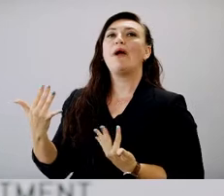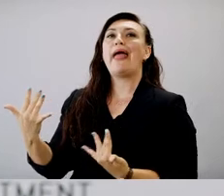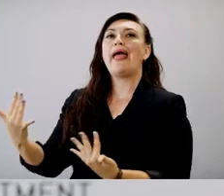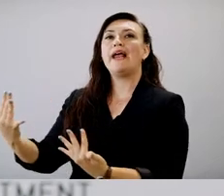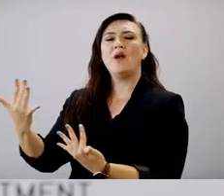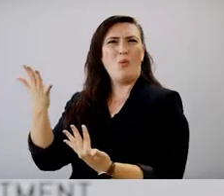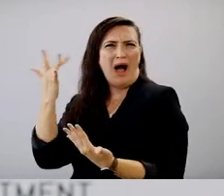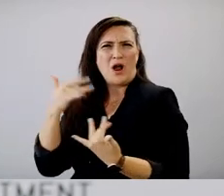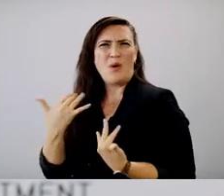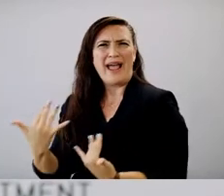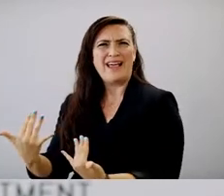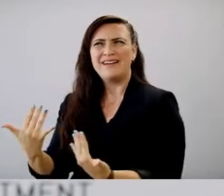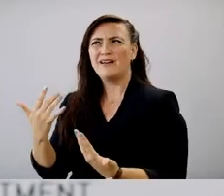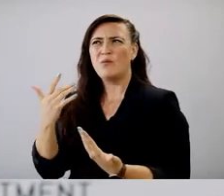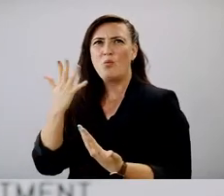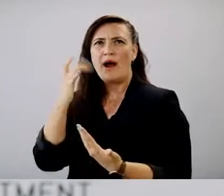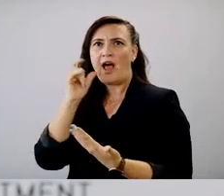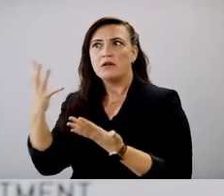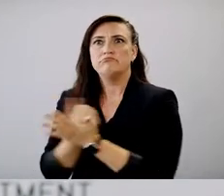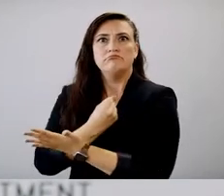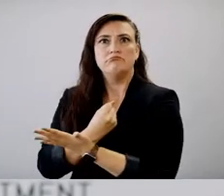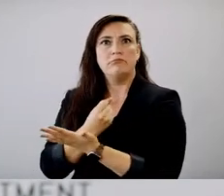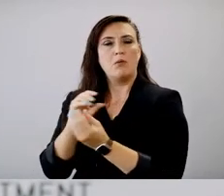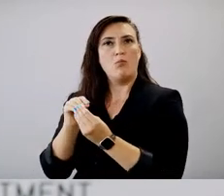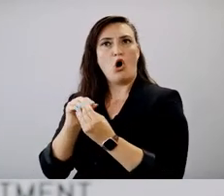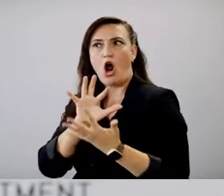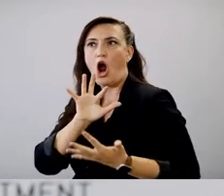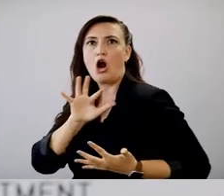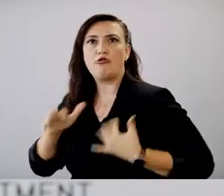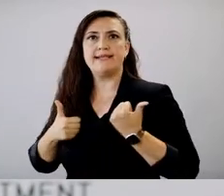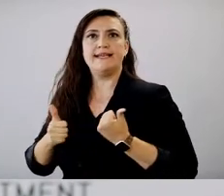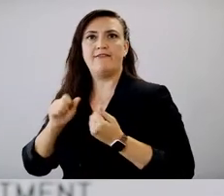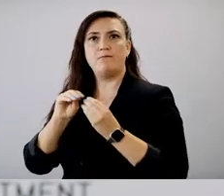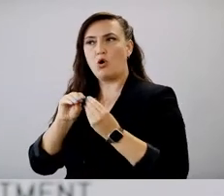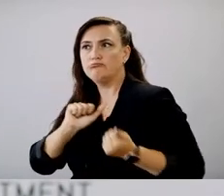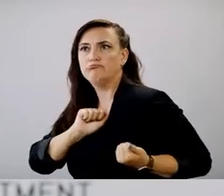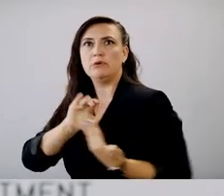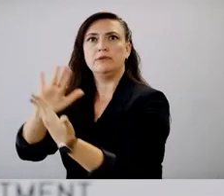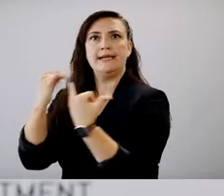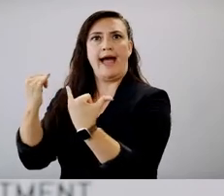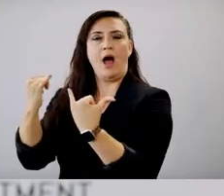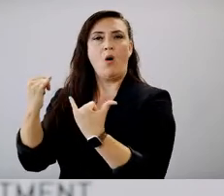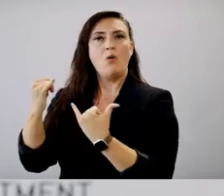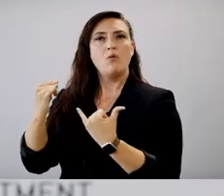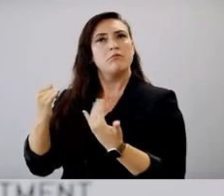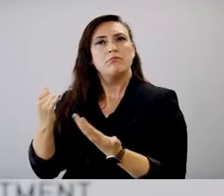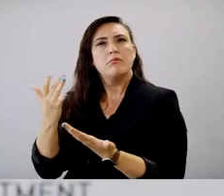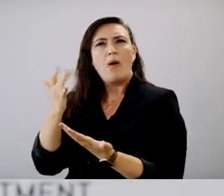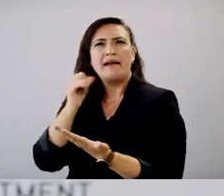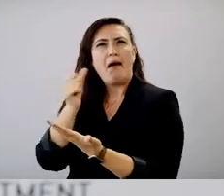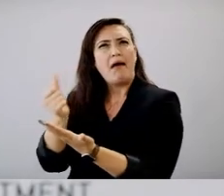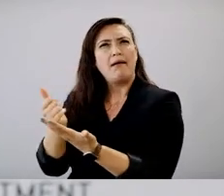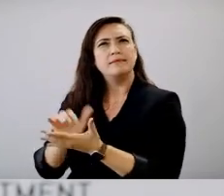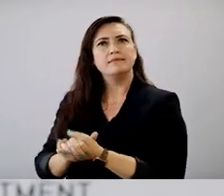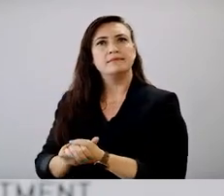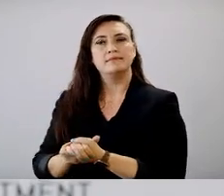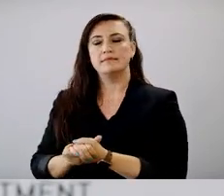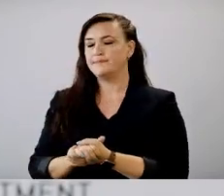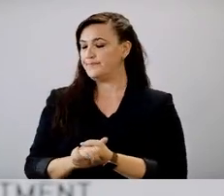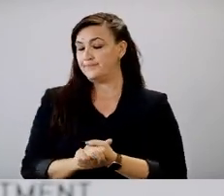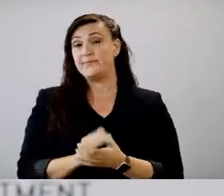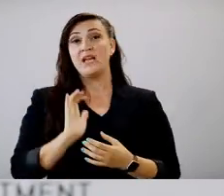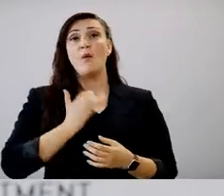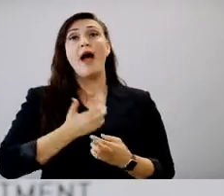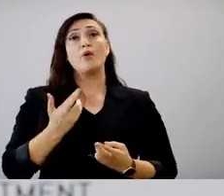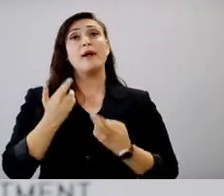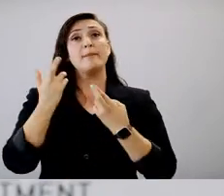Why not take measures now more aggressive measures than you've already, uh, proposed or are following? So our